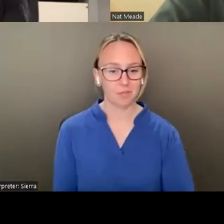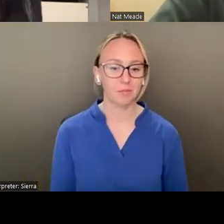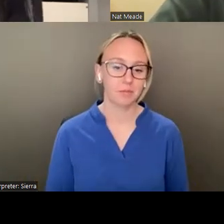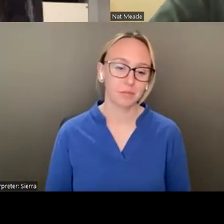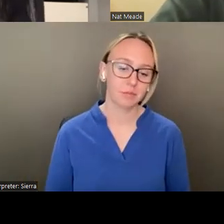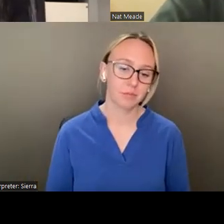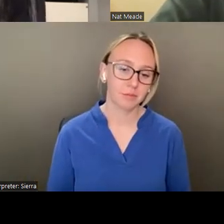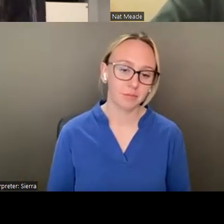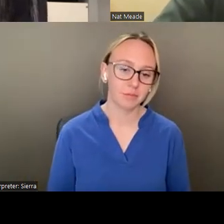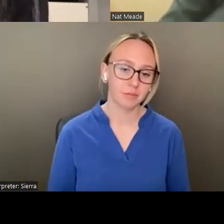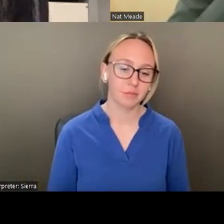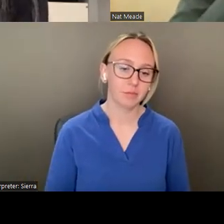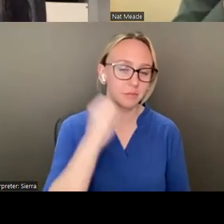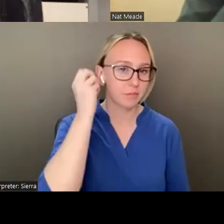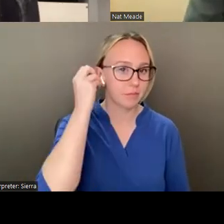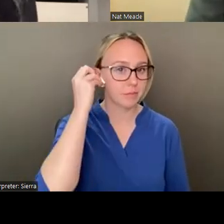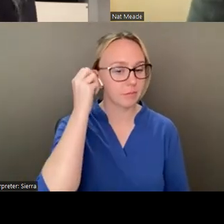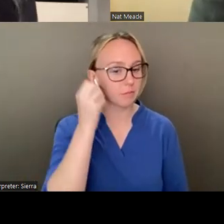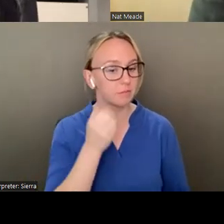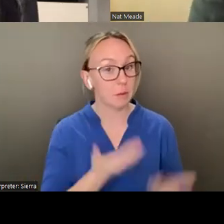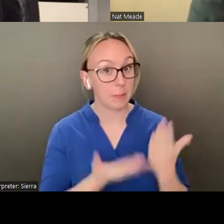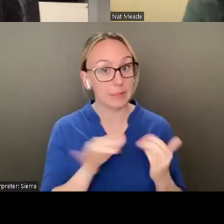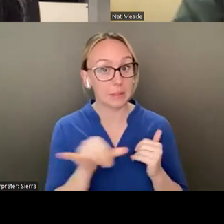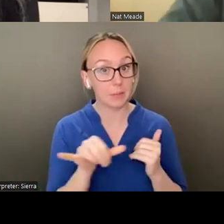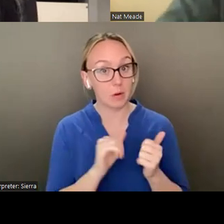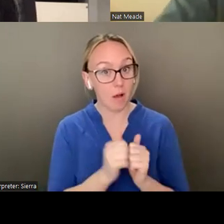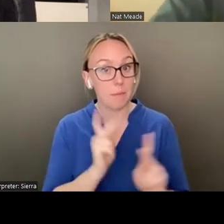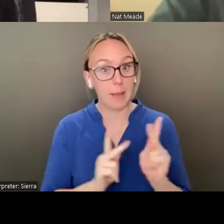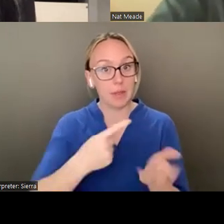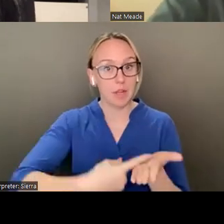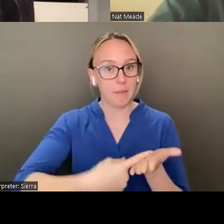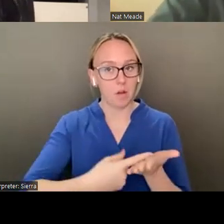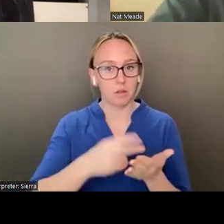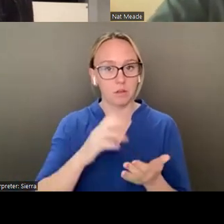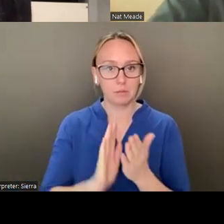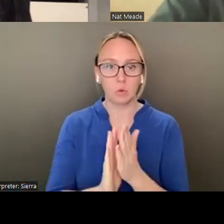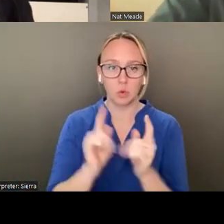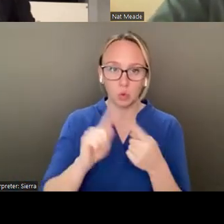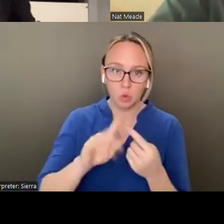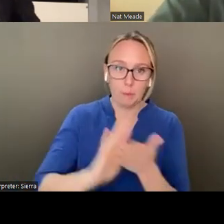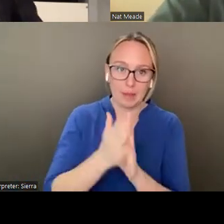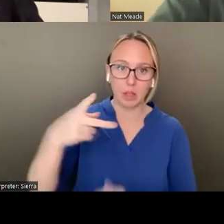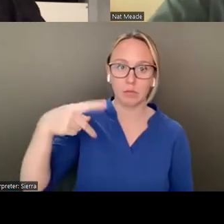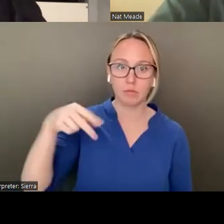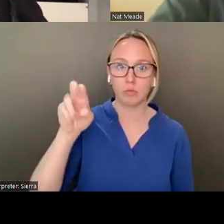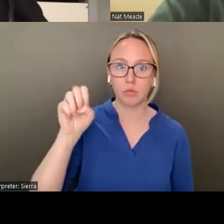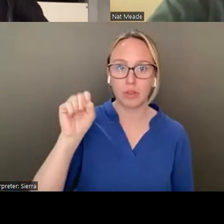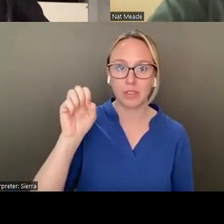It might even be similar to how people talk about being present. Maybe so. Yeah.